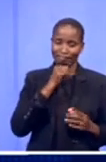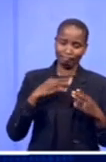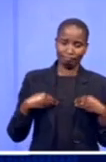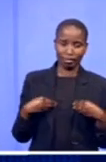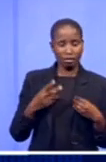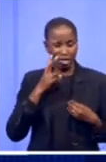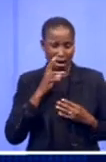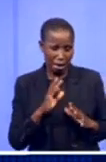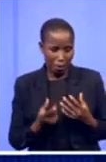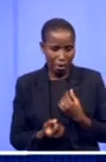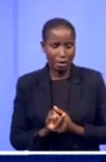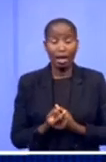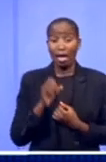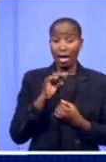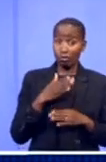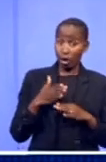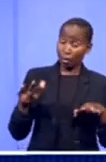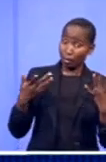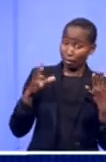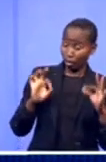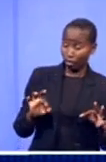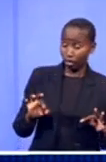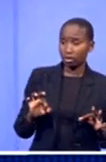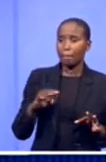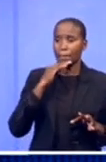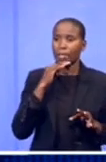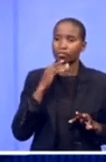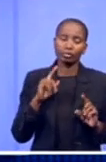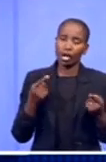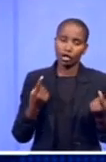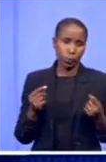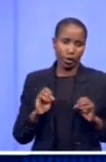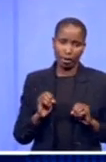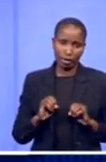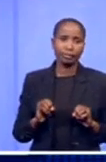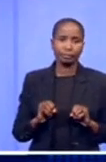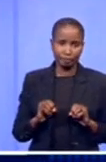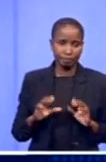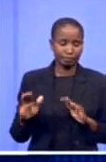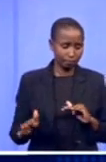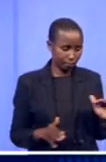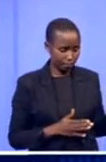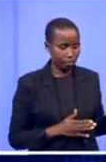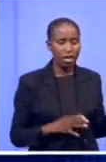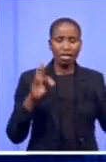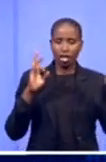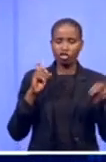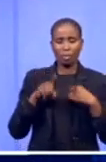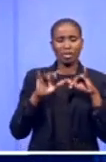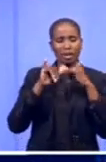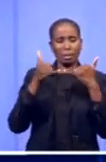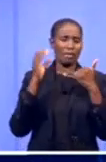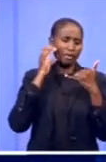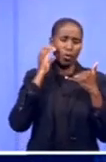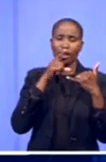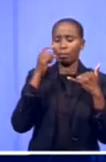there isn't that much that can be done. Now, specifically with the case of Mara, you know, there are various financial institutions that are